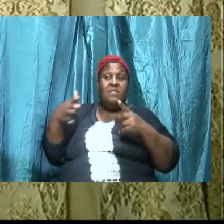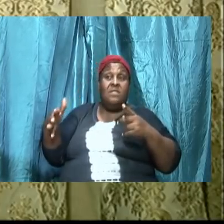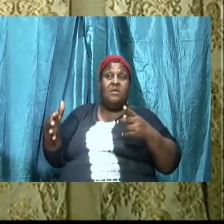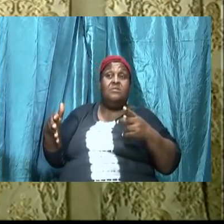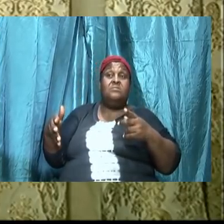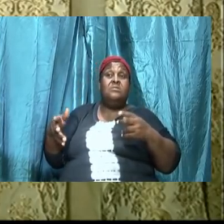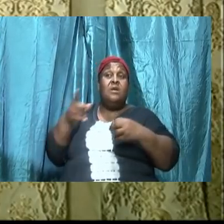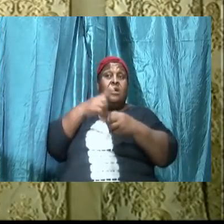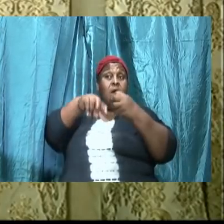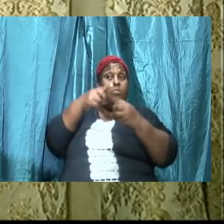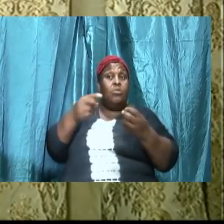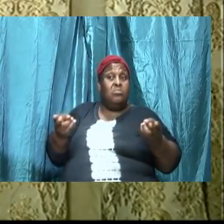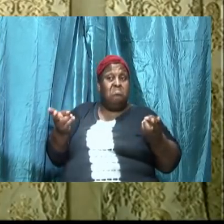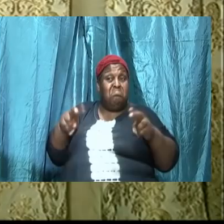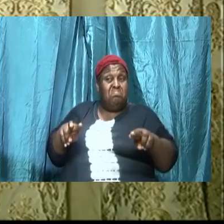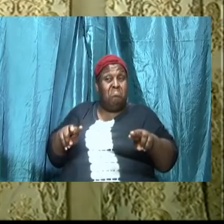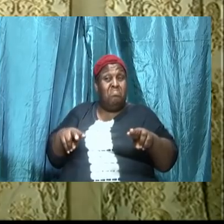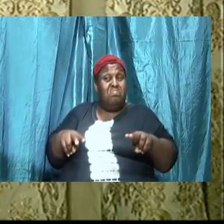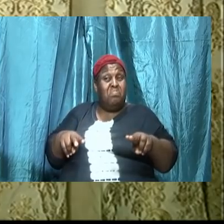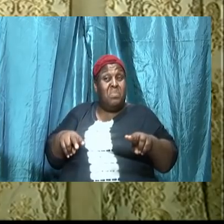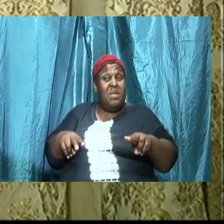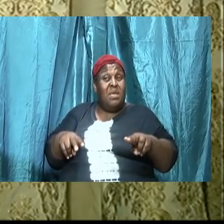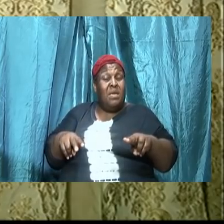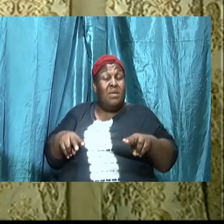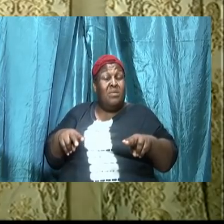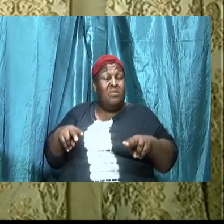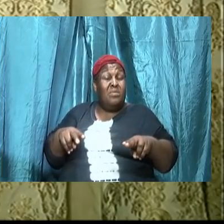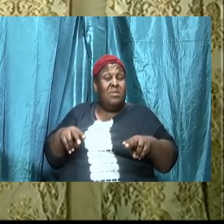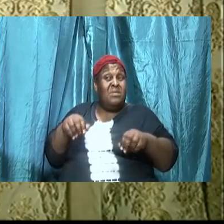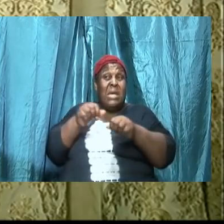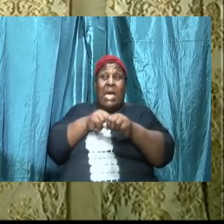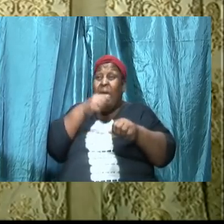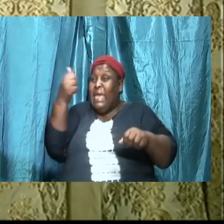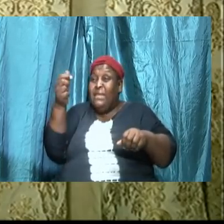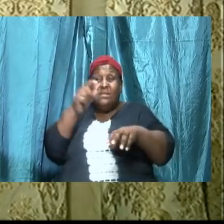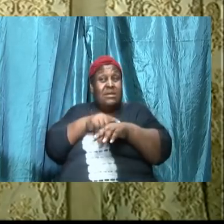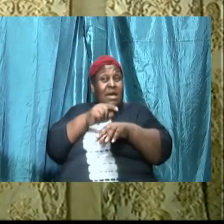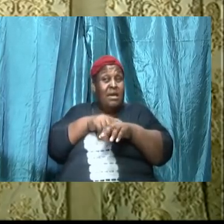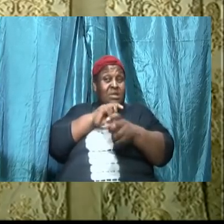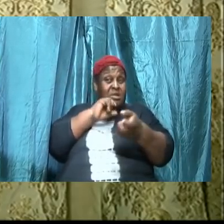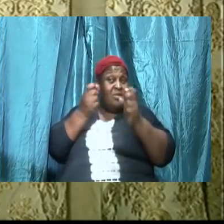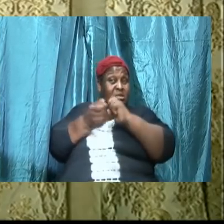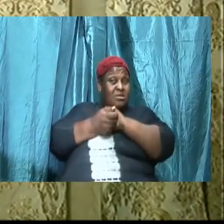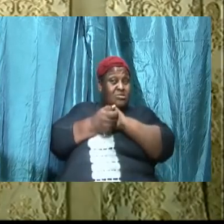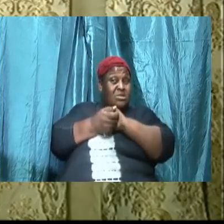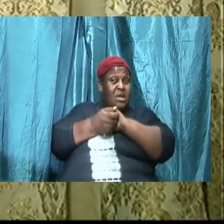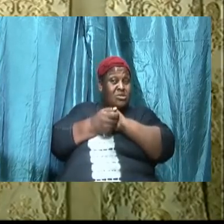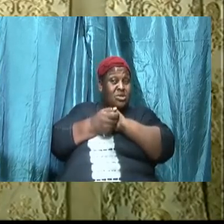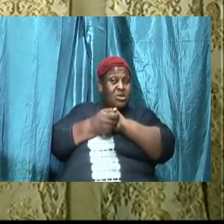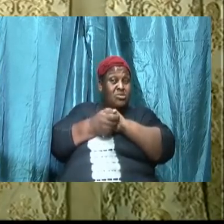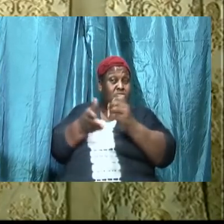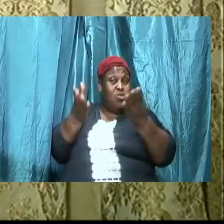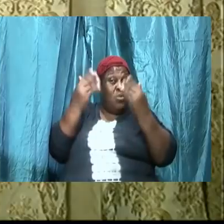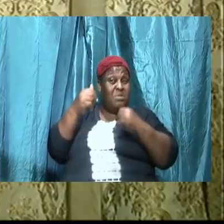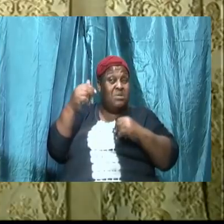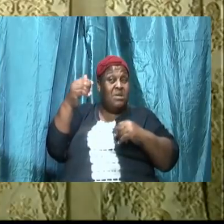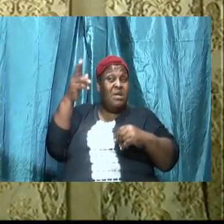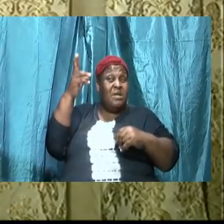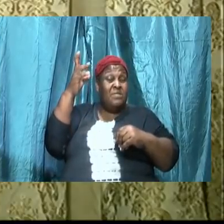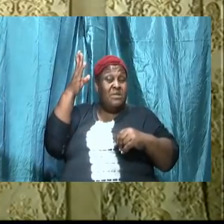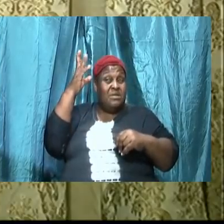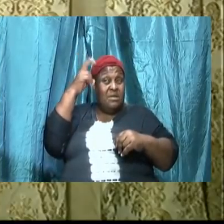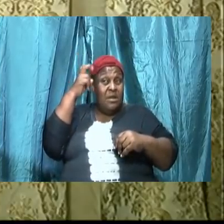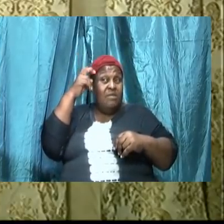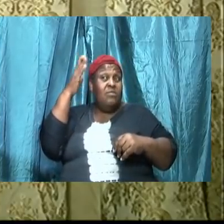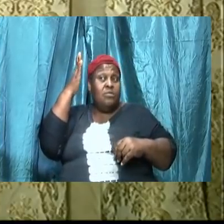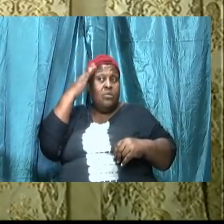that the devil sense and recognize that a change is coming that something great is going to happen mark